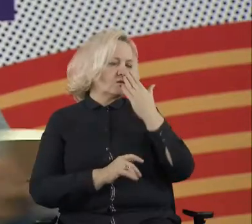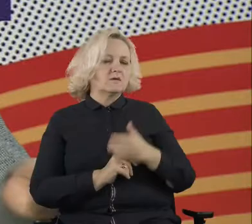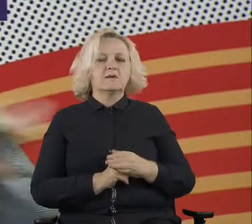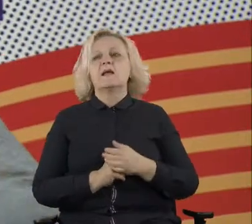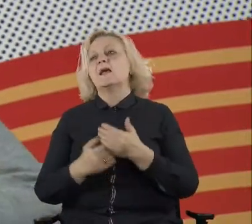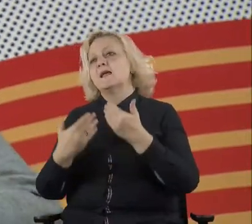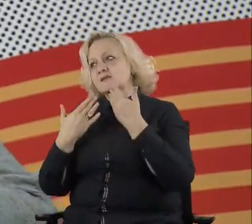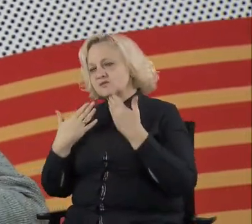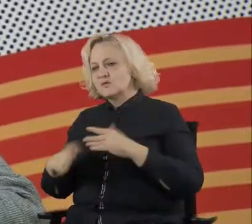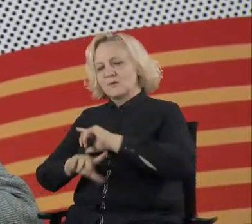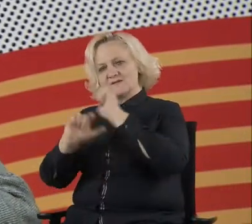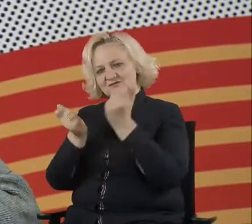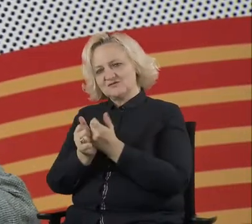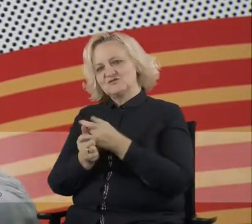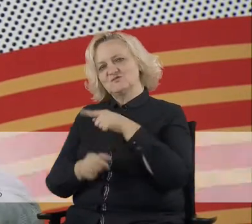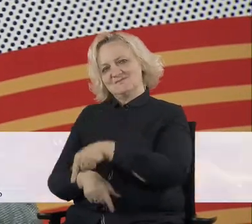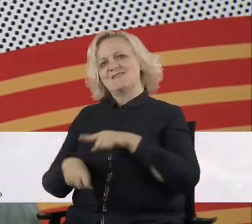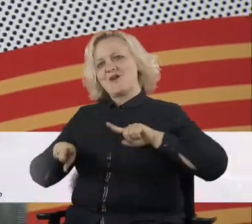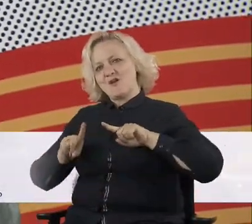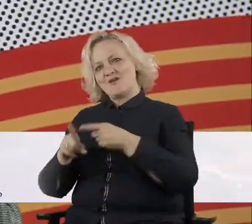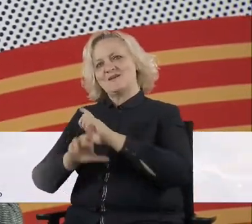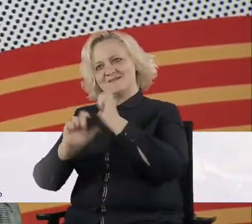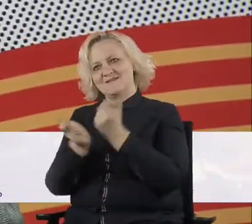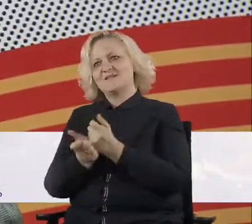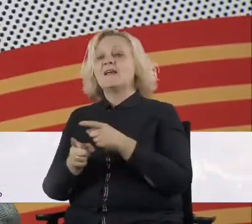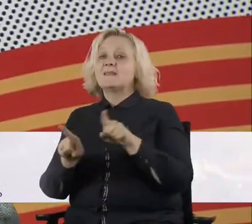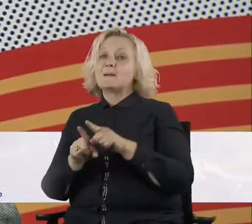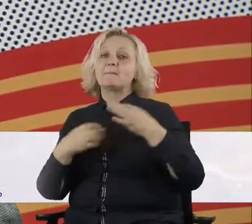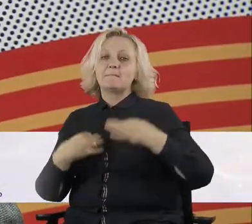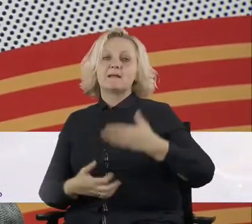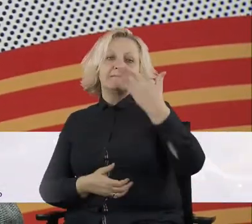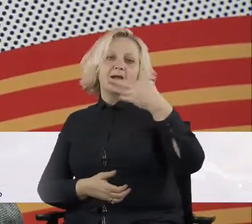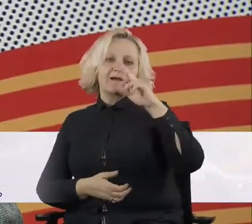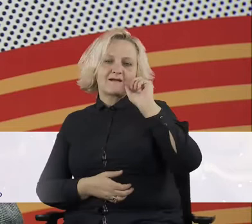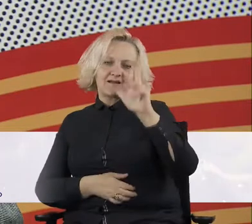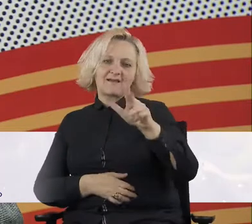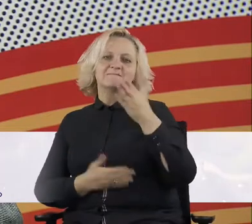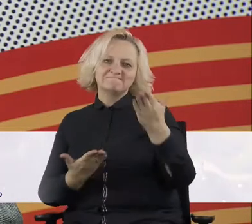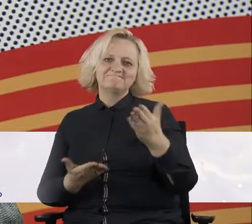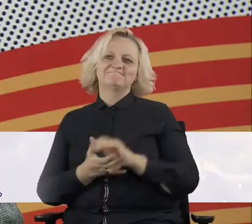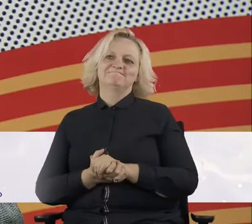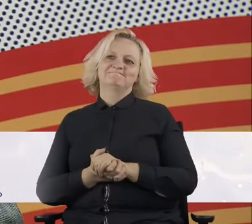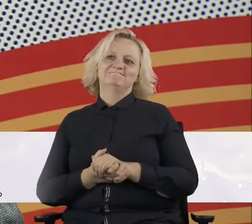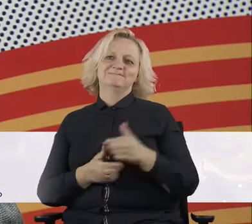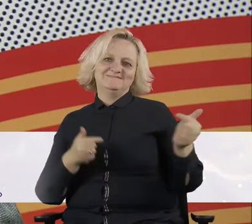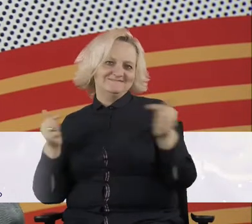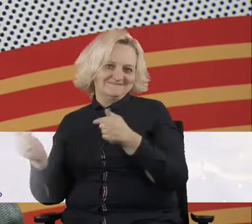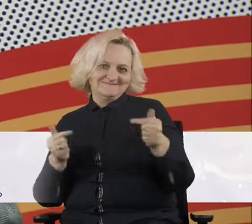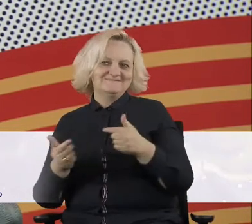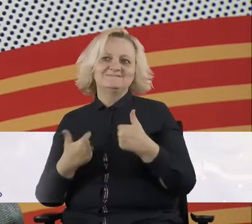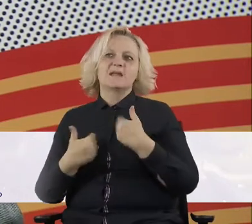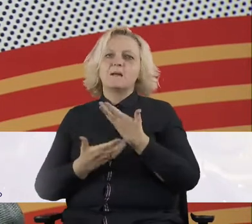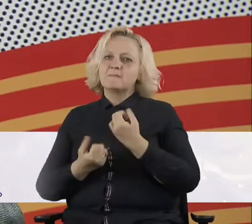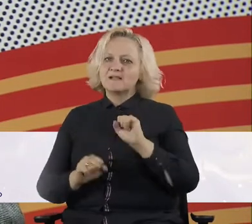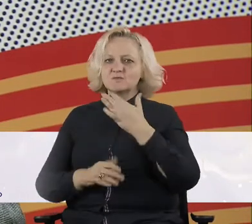and for, uh, Marek for the moderator for doing it in a participatory manner. It's always nice to talk about participation with people